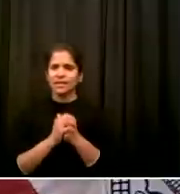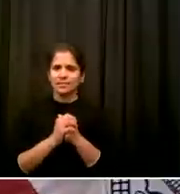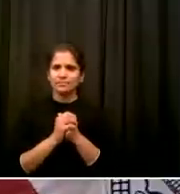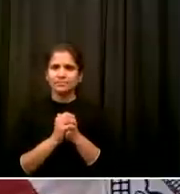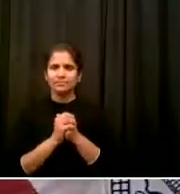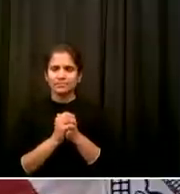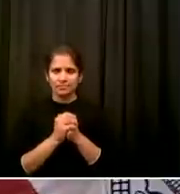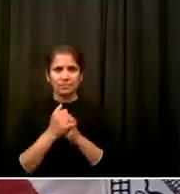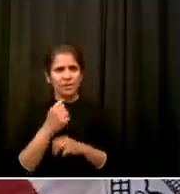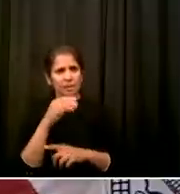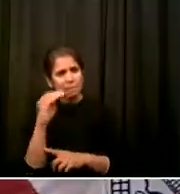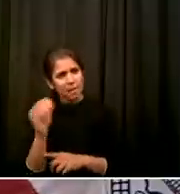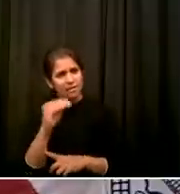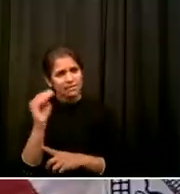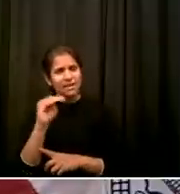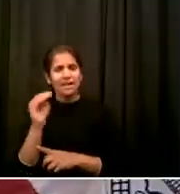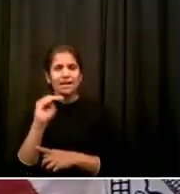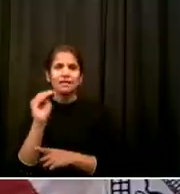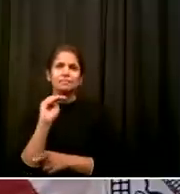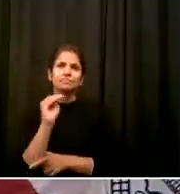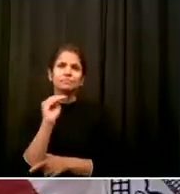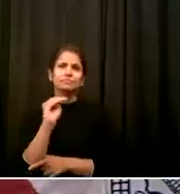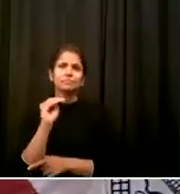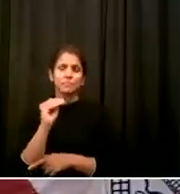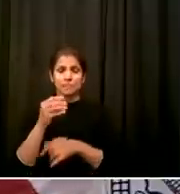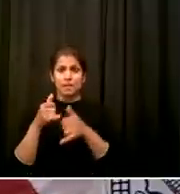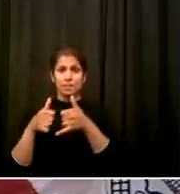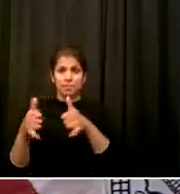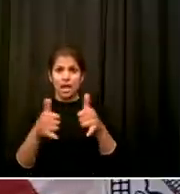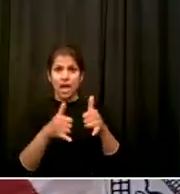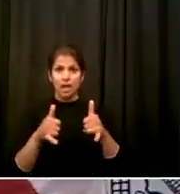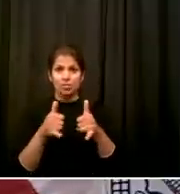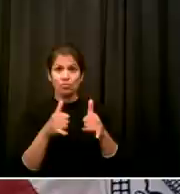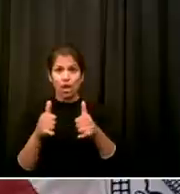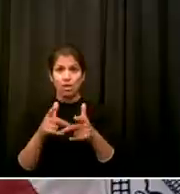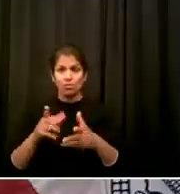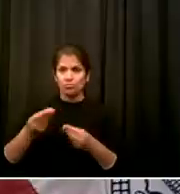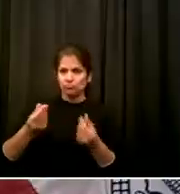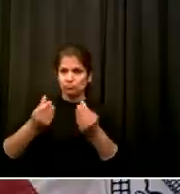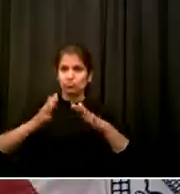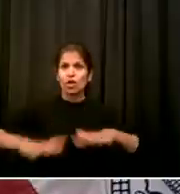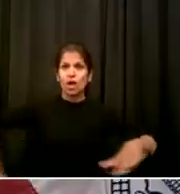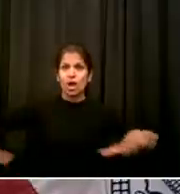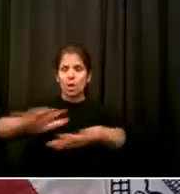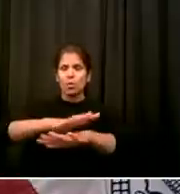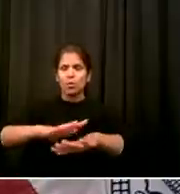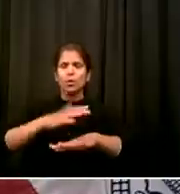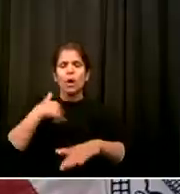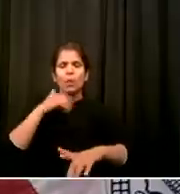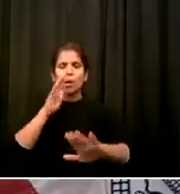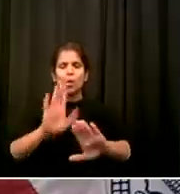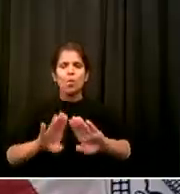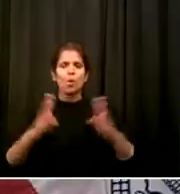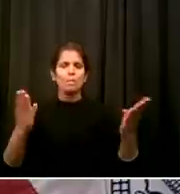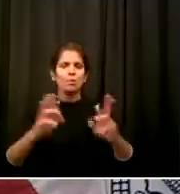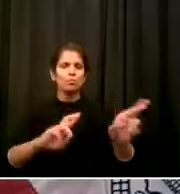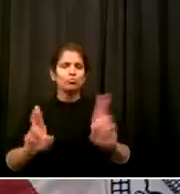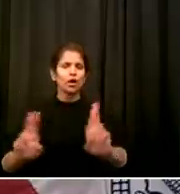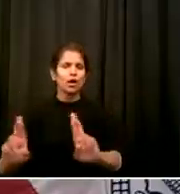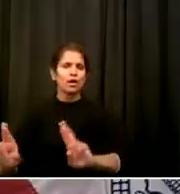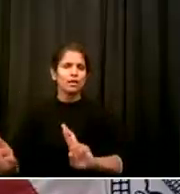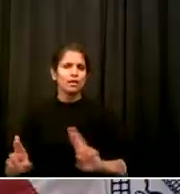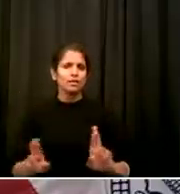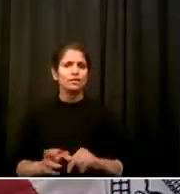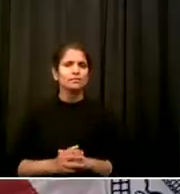The playgrounds with the playground equipment for younger kids I feel we're ready We're going to watch in the next days Going